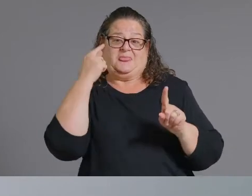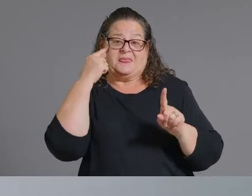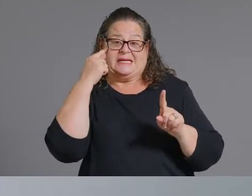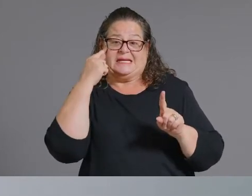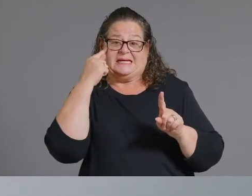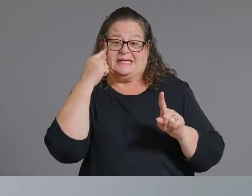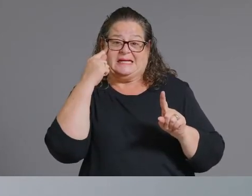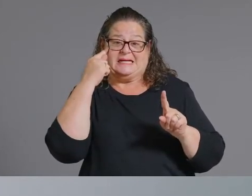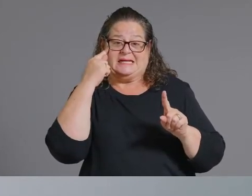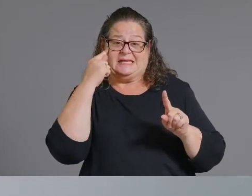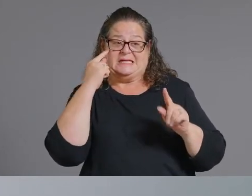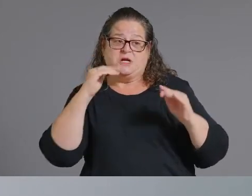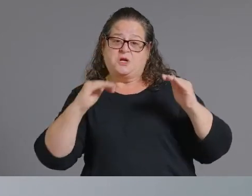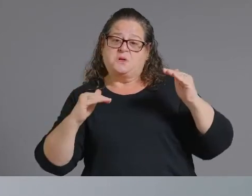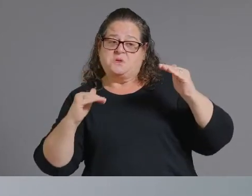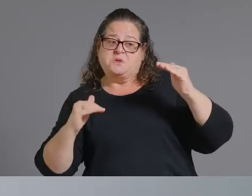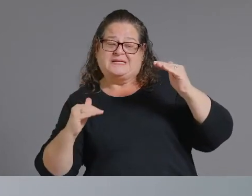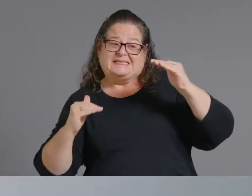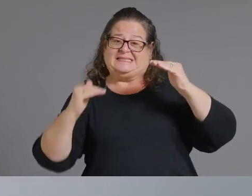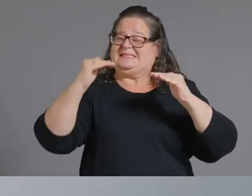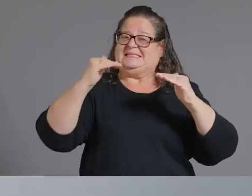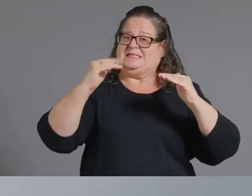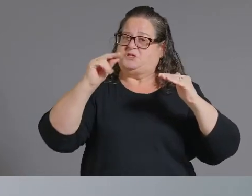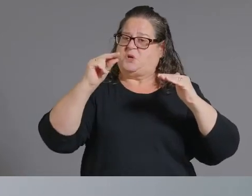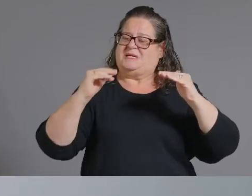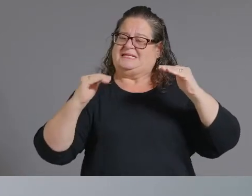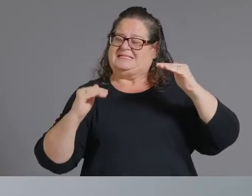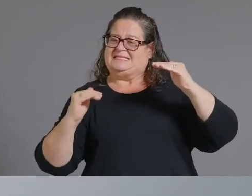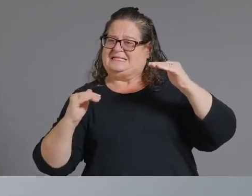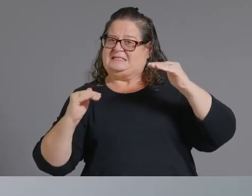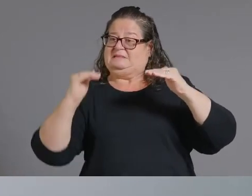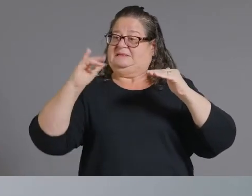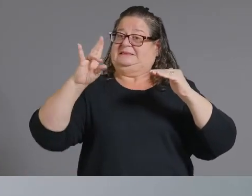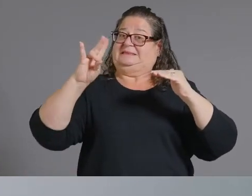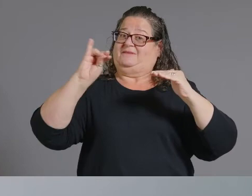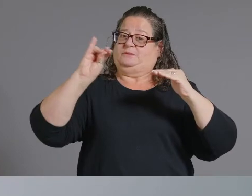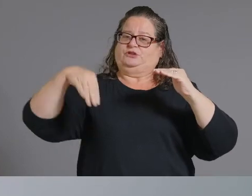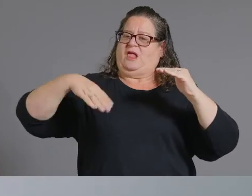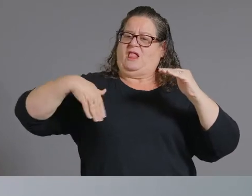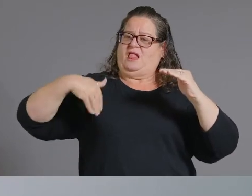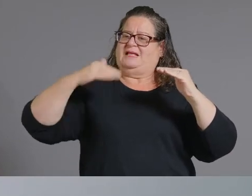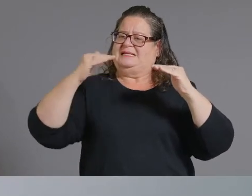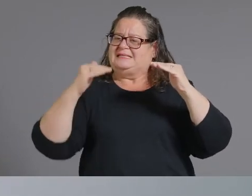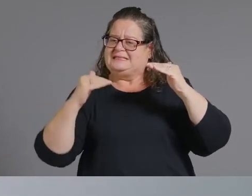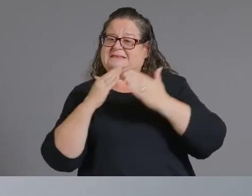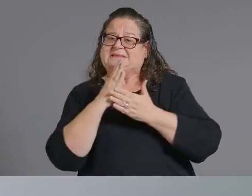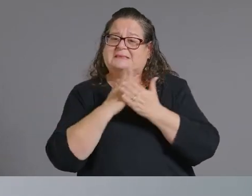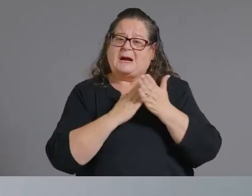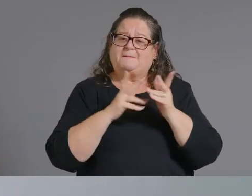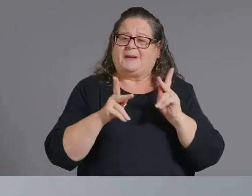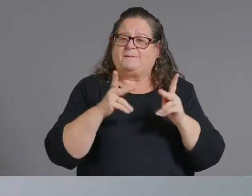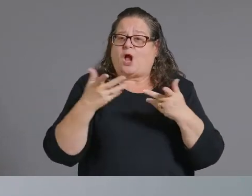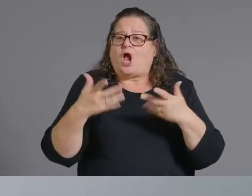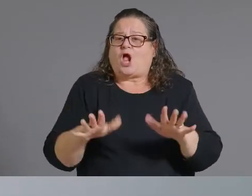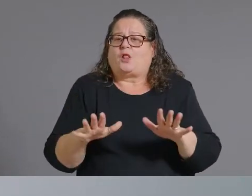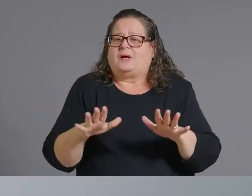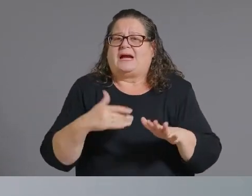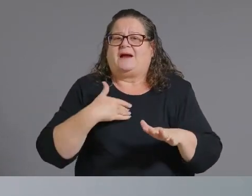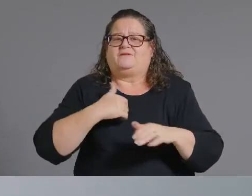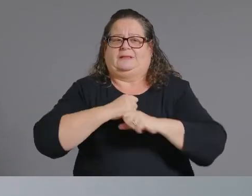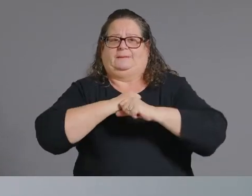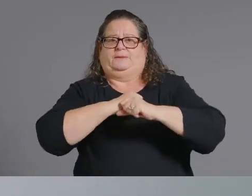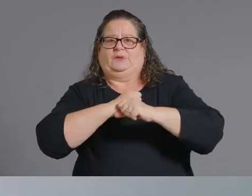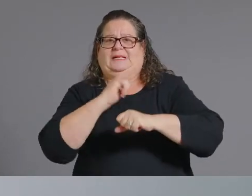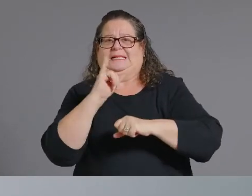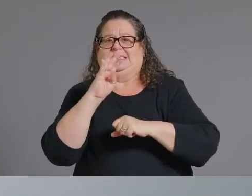would like but we also know that some people will have some immunity um we don't know how long it lasts but if they've recently been infected with covid